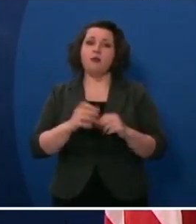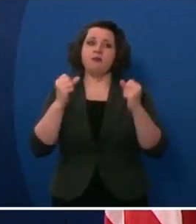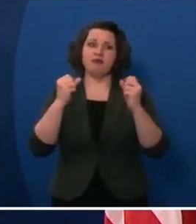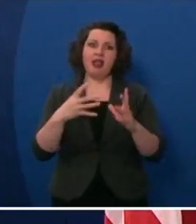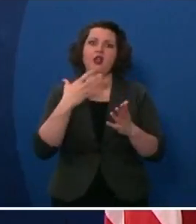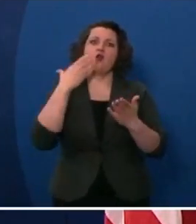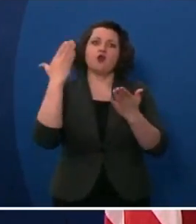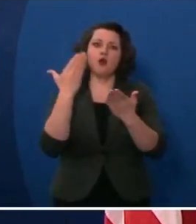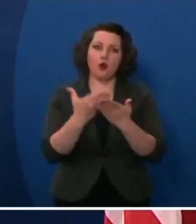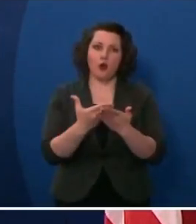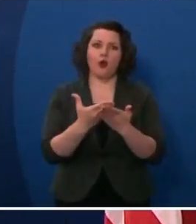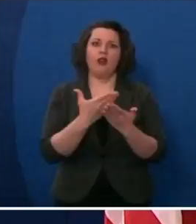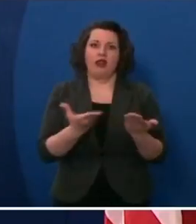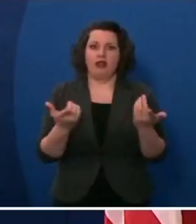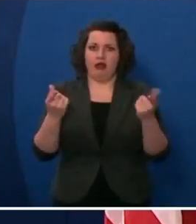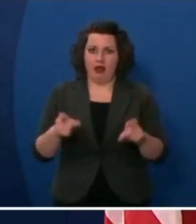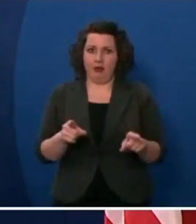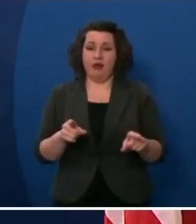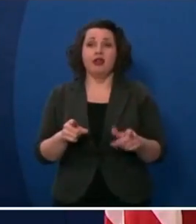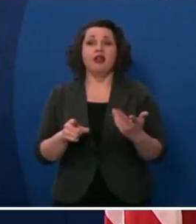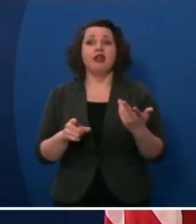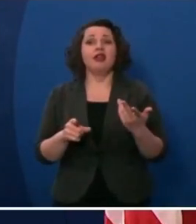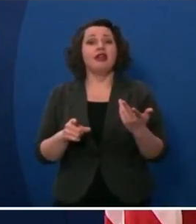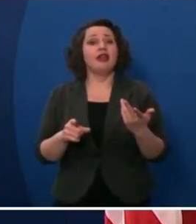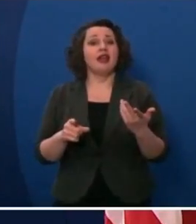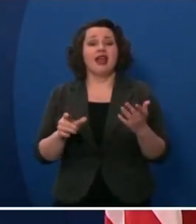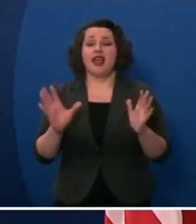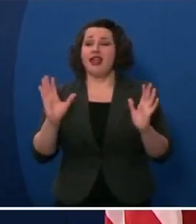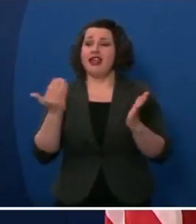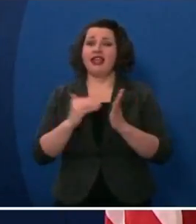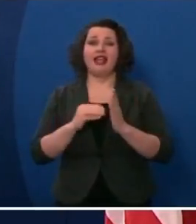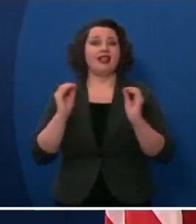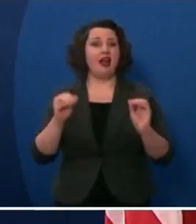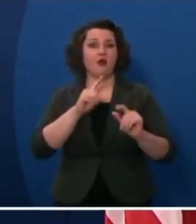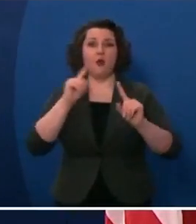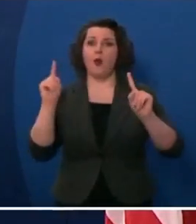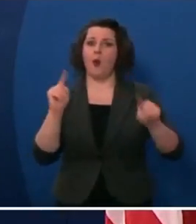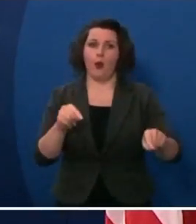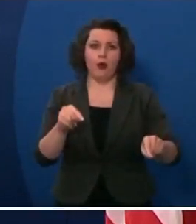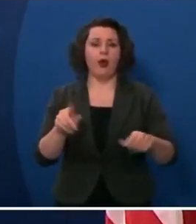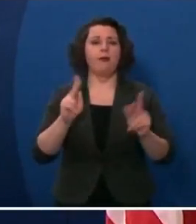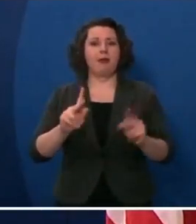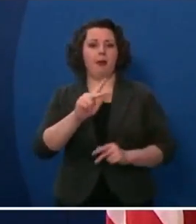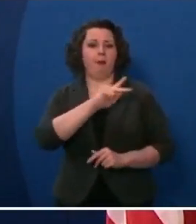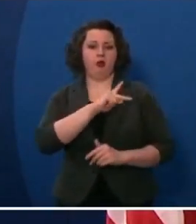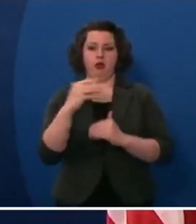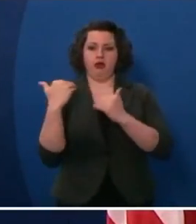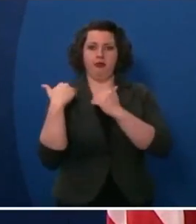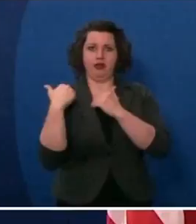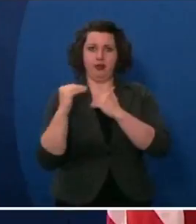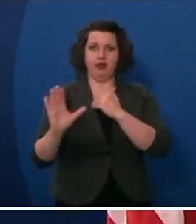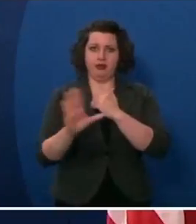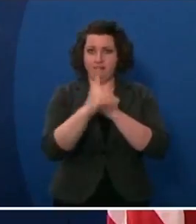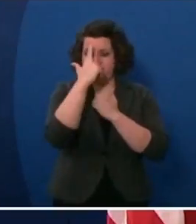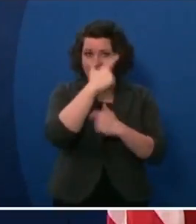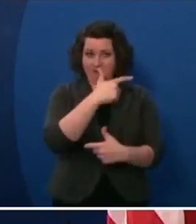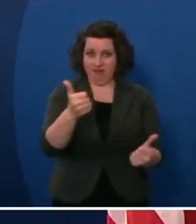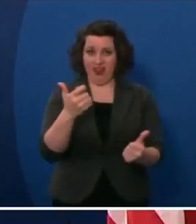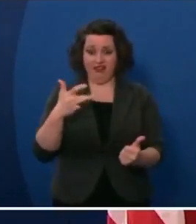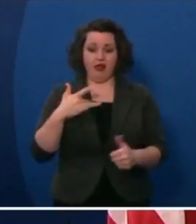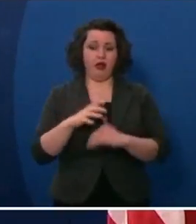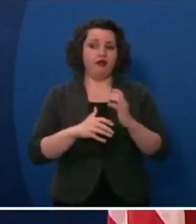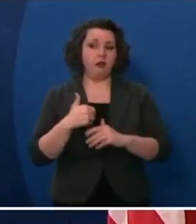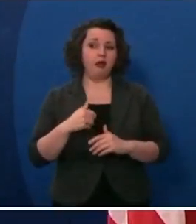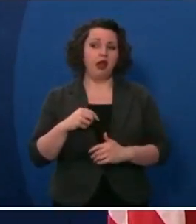things, and again, nothing is a mandate. People have to be personally responsible. If they feel comfortable, go out there, tiptoe